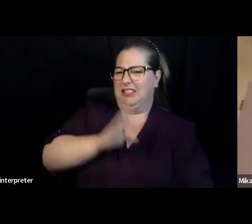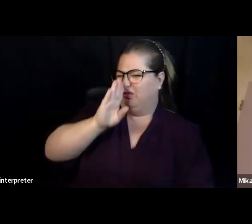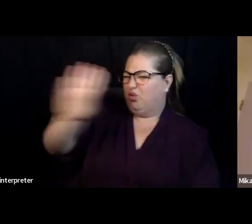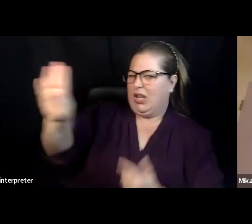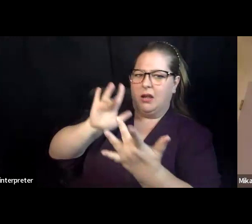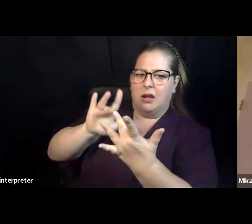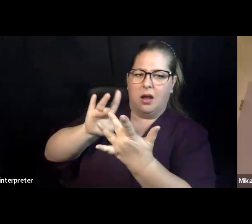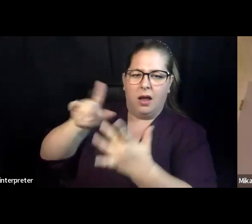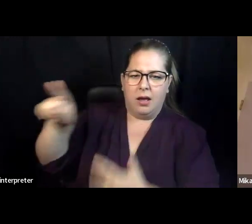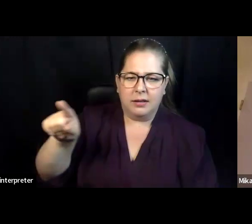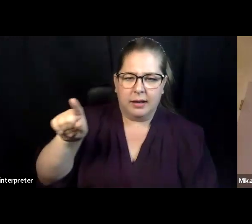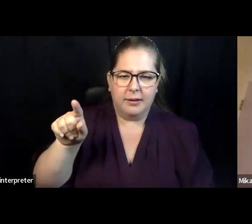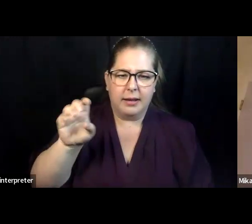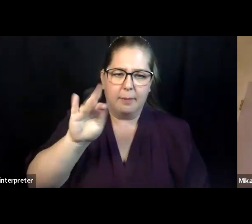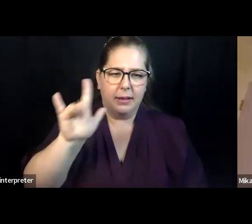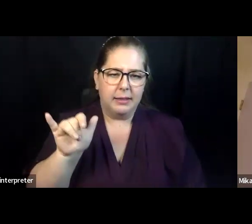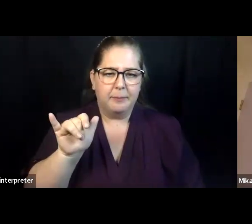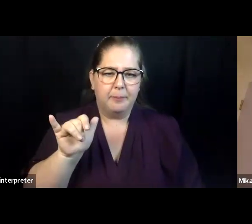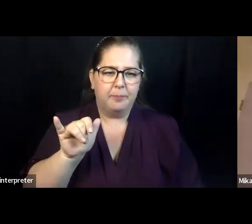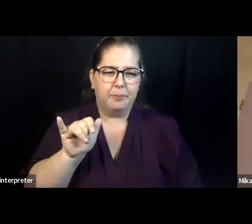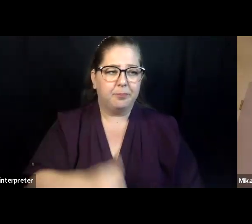Longmore Institute host.